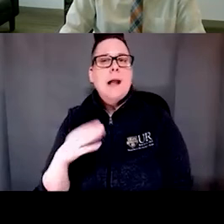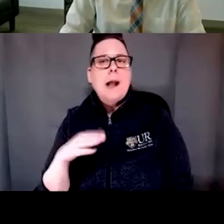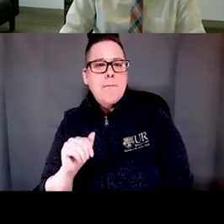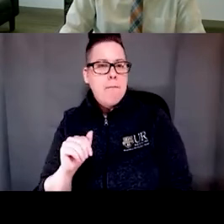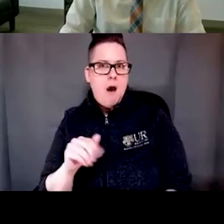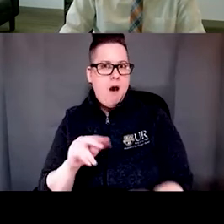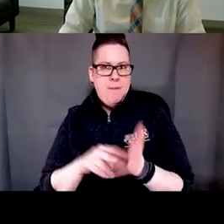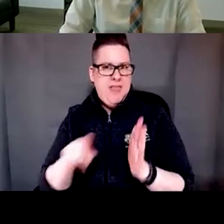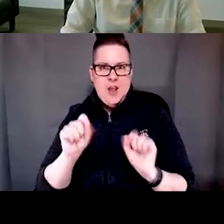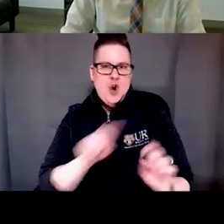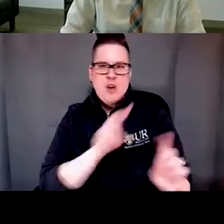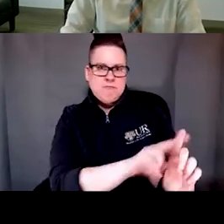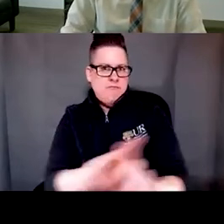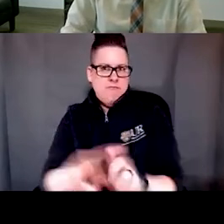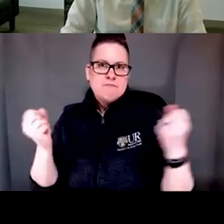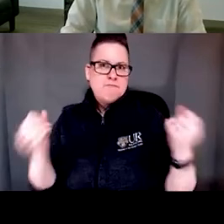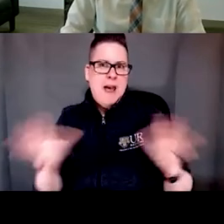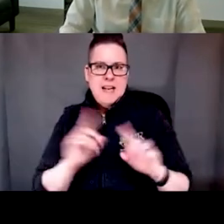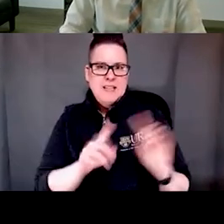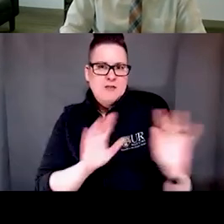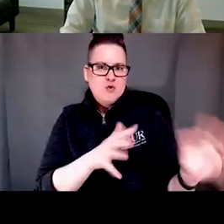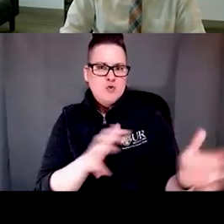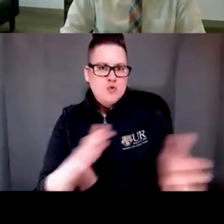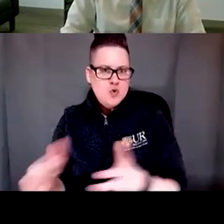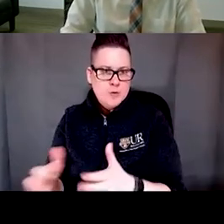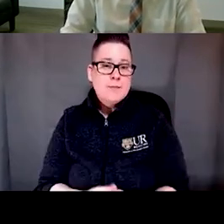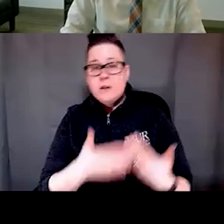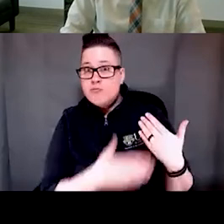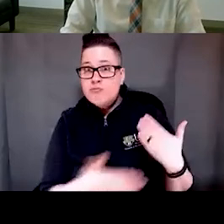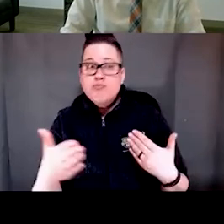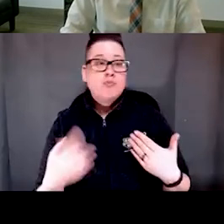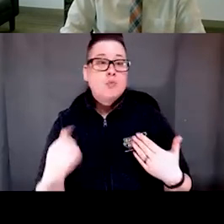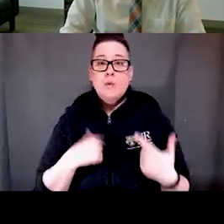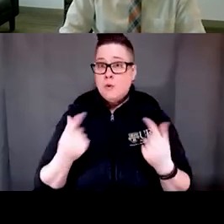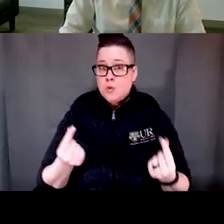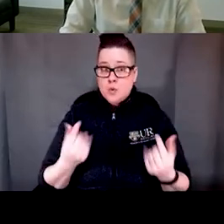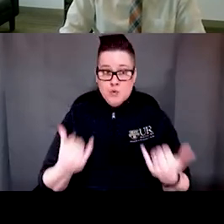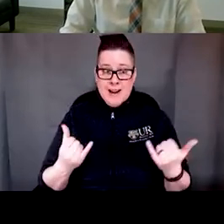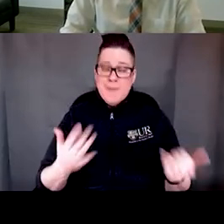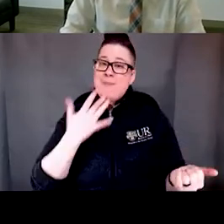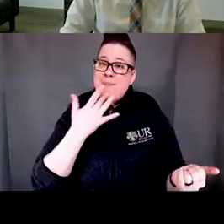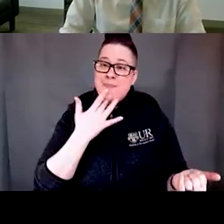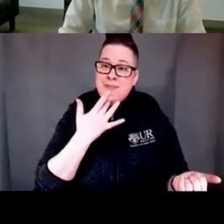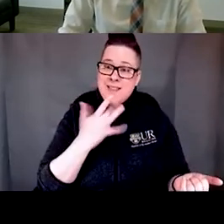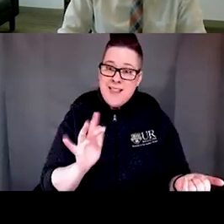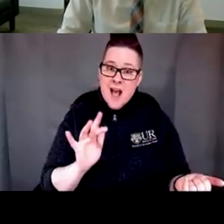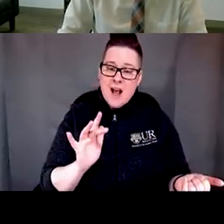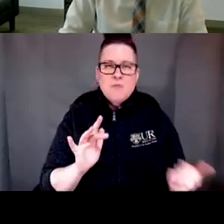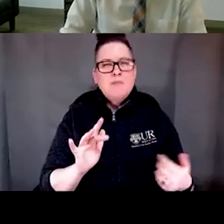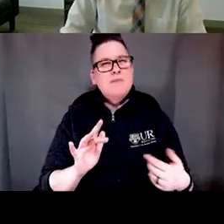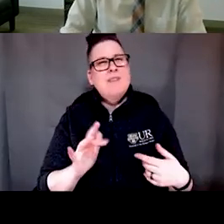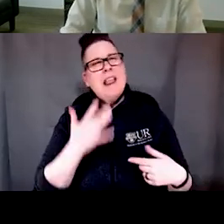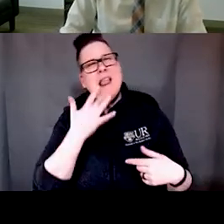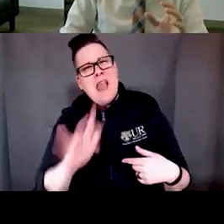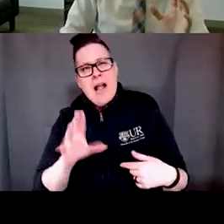disseminated and so moving forward where are we right now luckily I I'd like to say not luckily because I